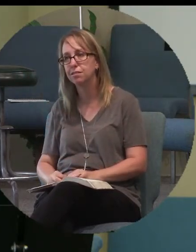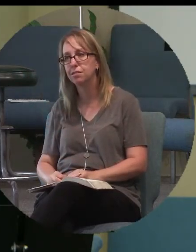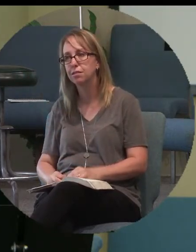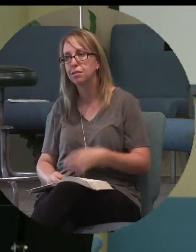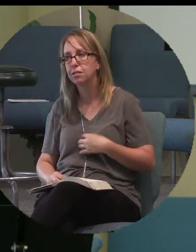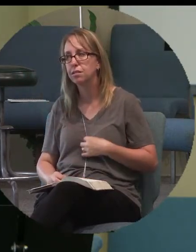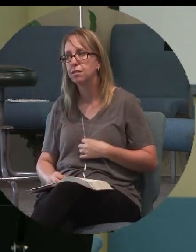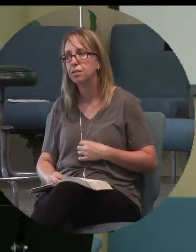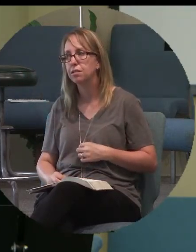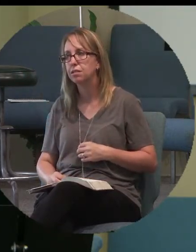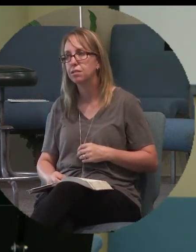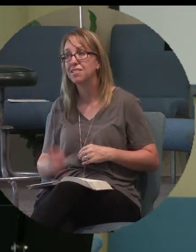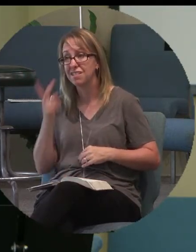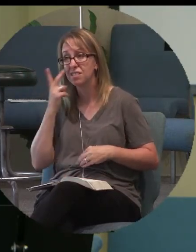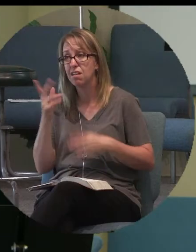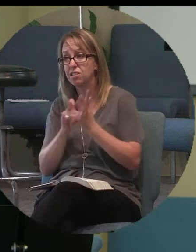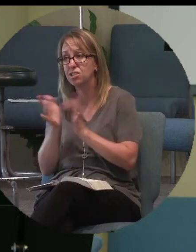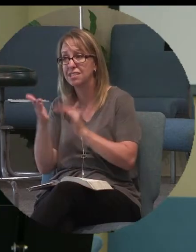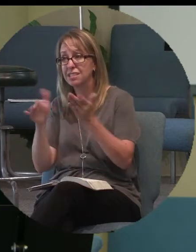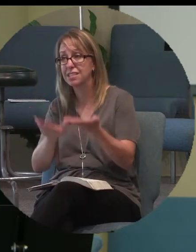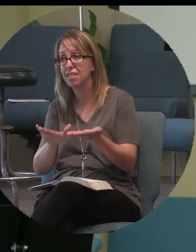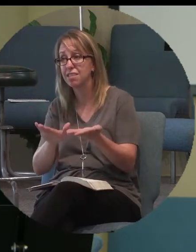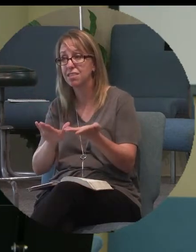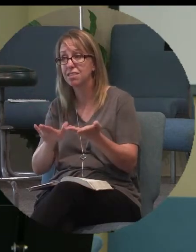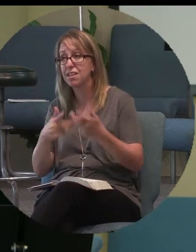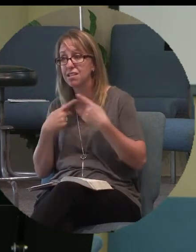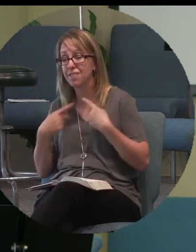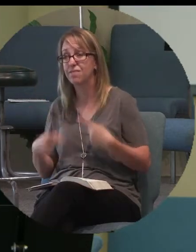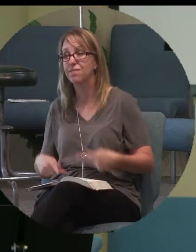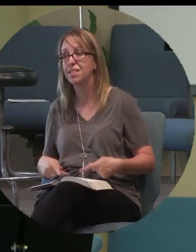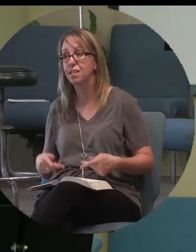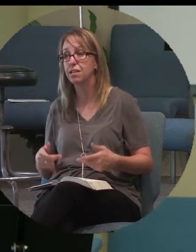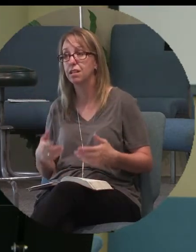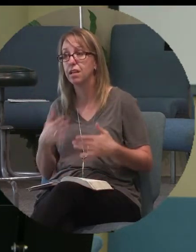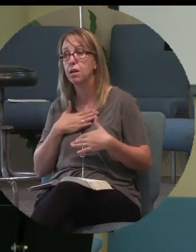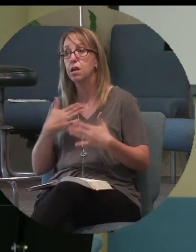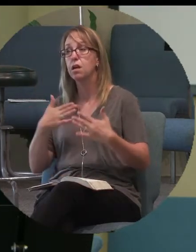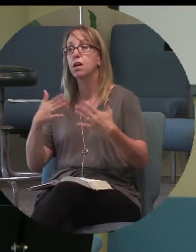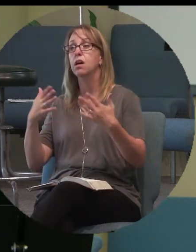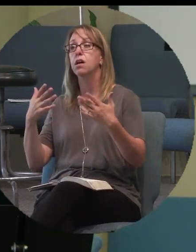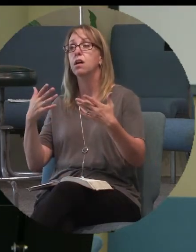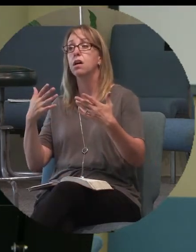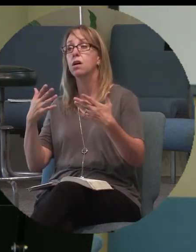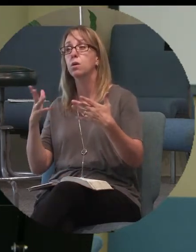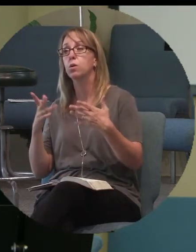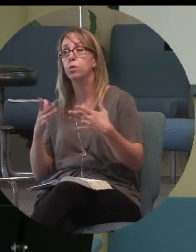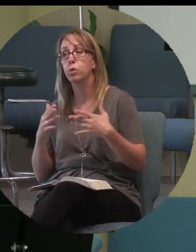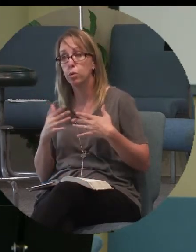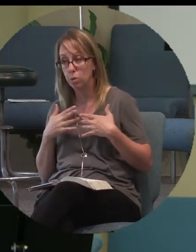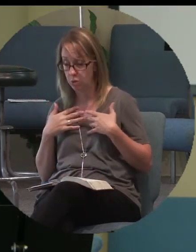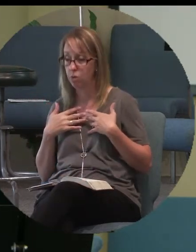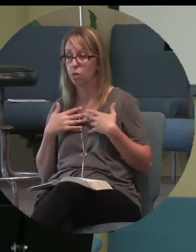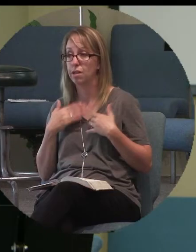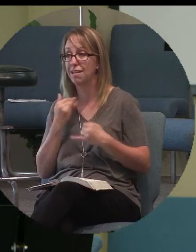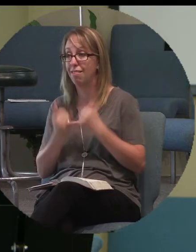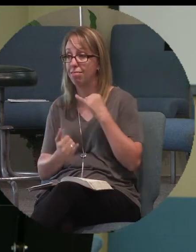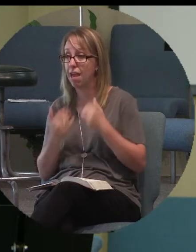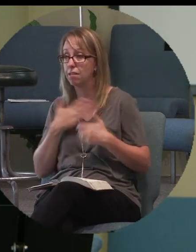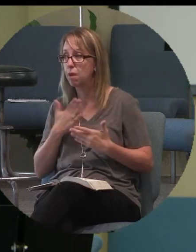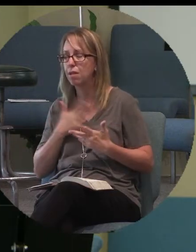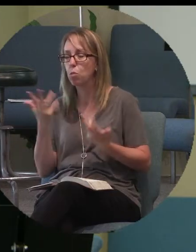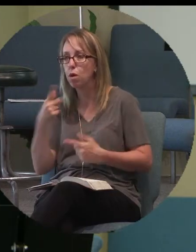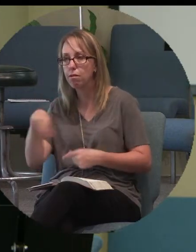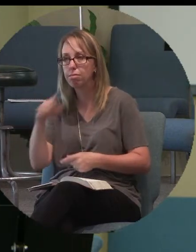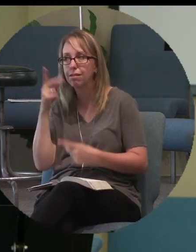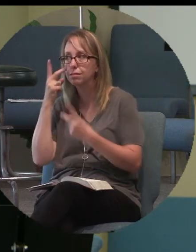did they see? Jesus is dead. He's physically breathing his last breath. So what did they see